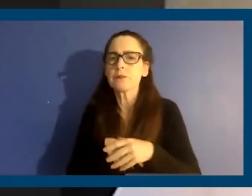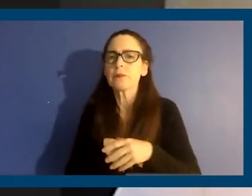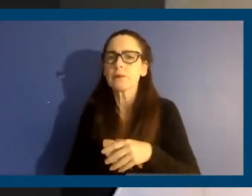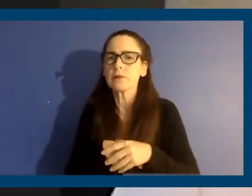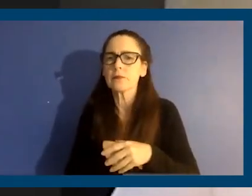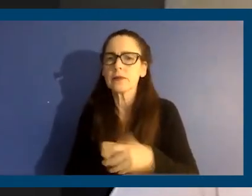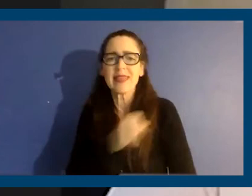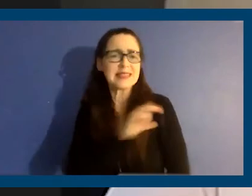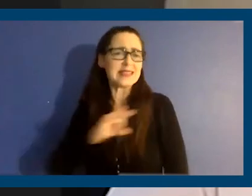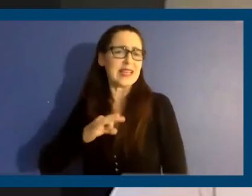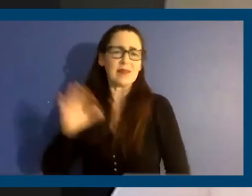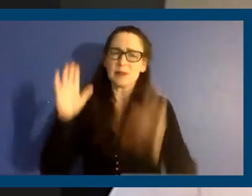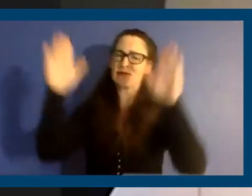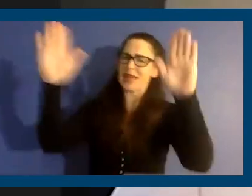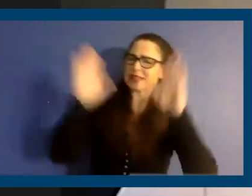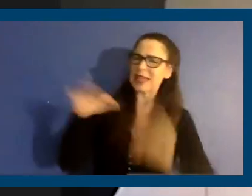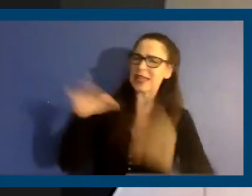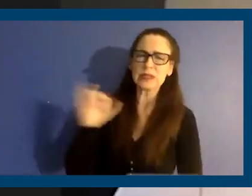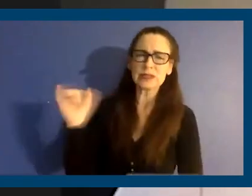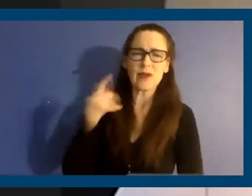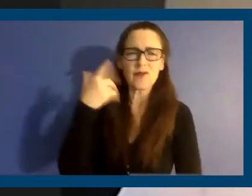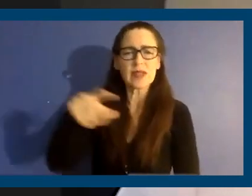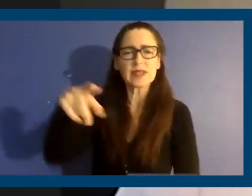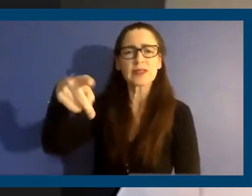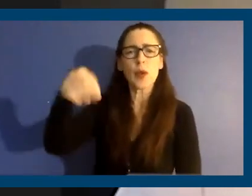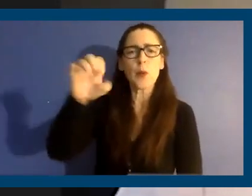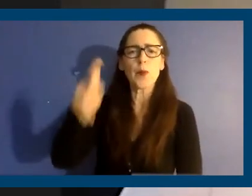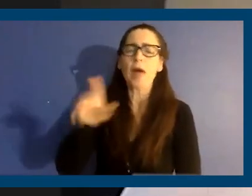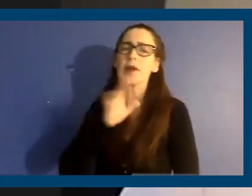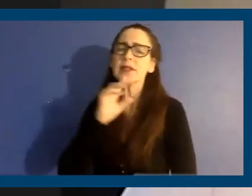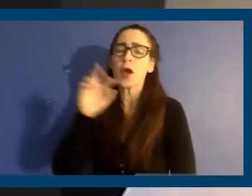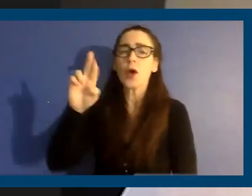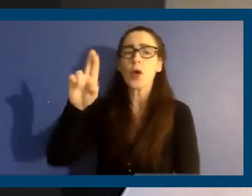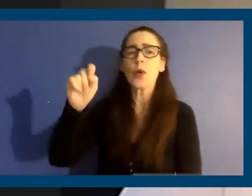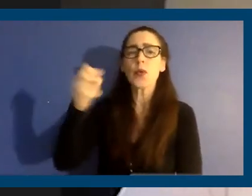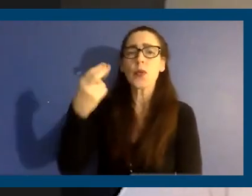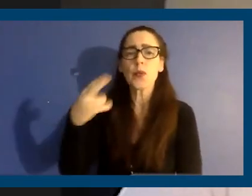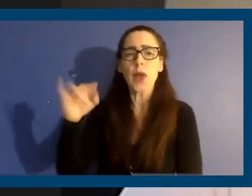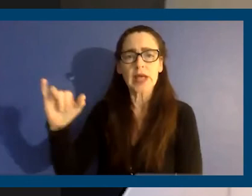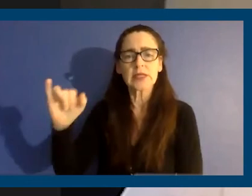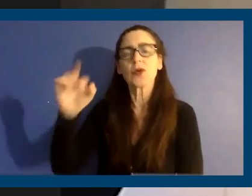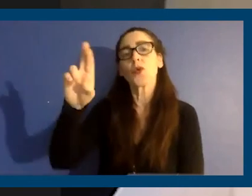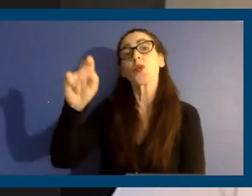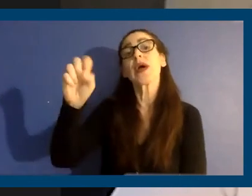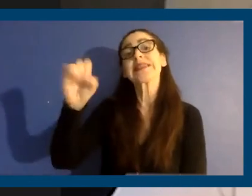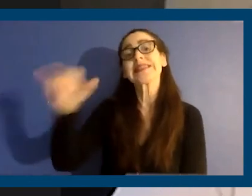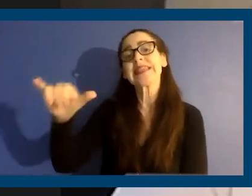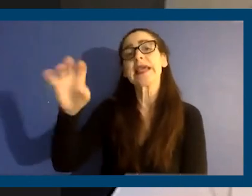fantastic, particularly for this Prop talk. Rusty, Vince, India, Emma,